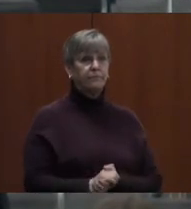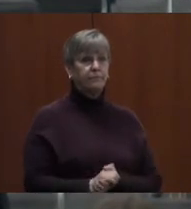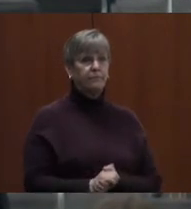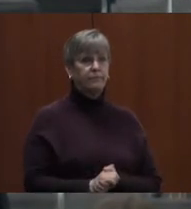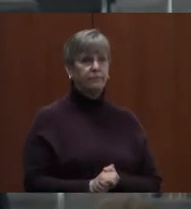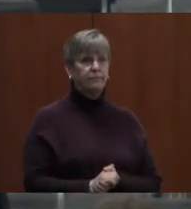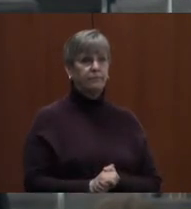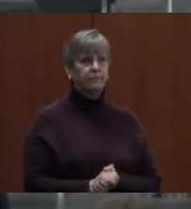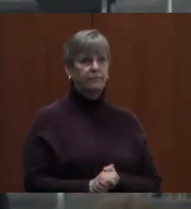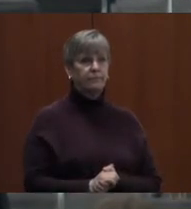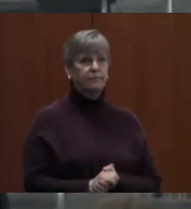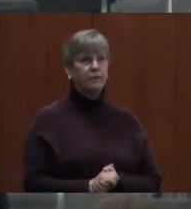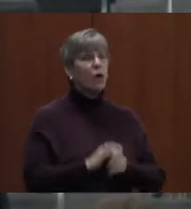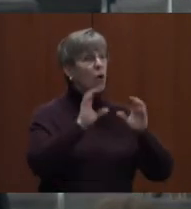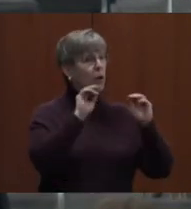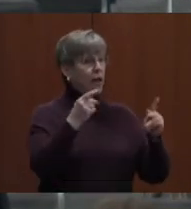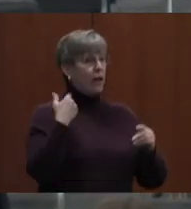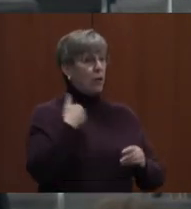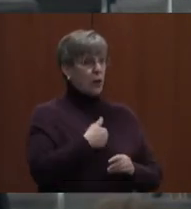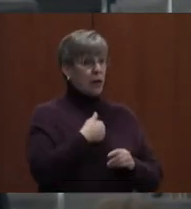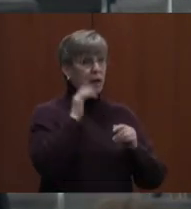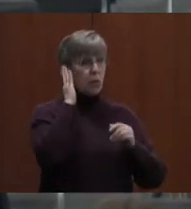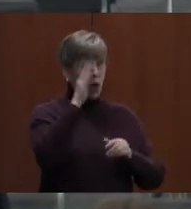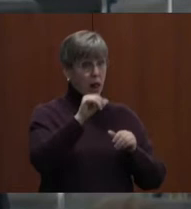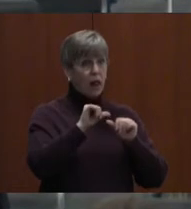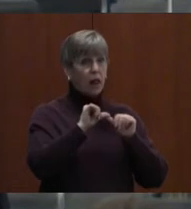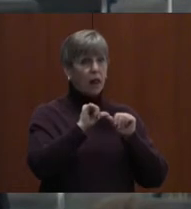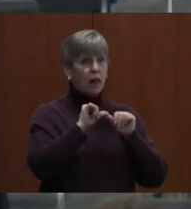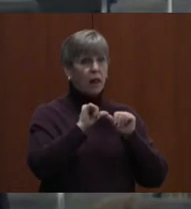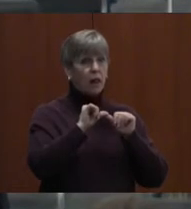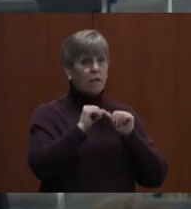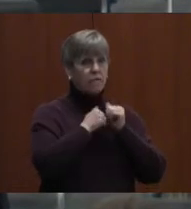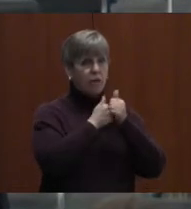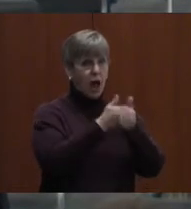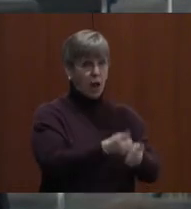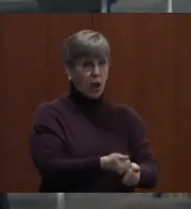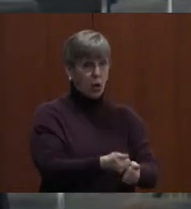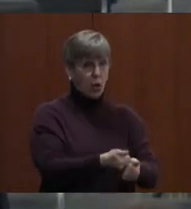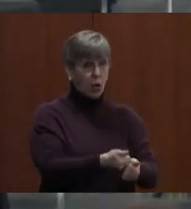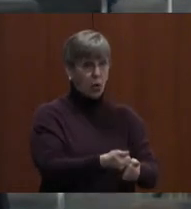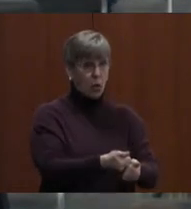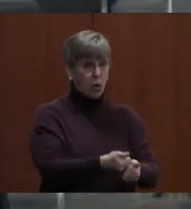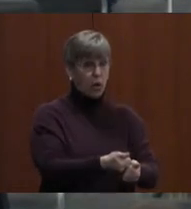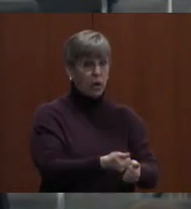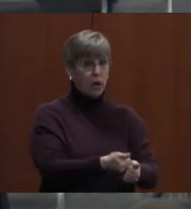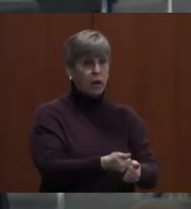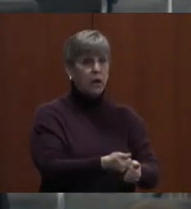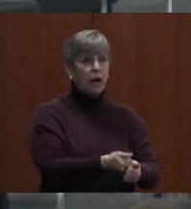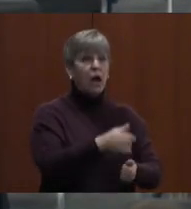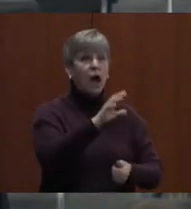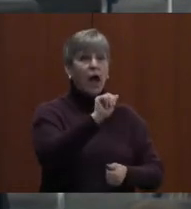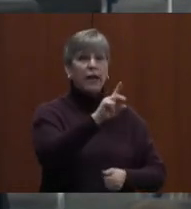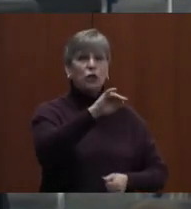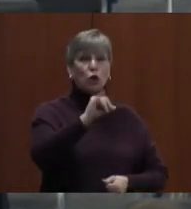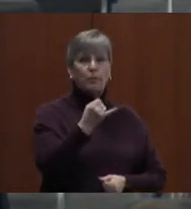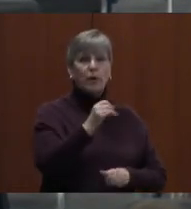Okay. Then we will call adjournment on the public hearing,